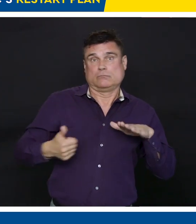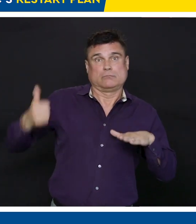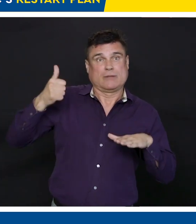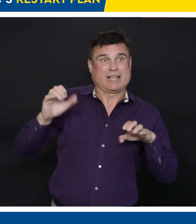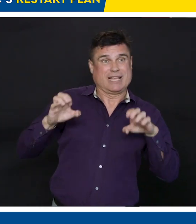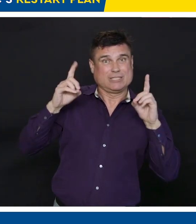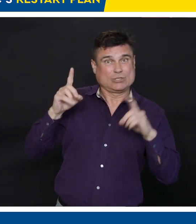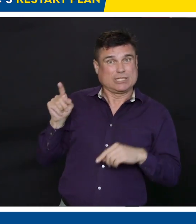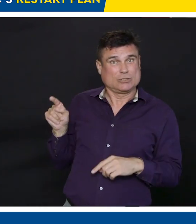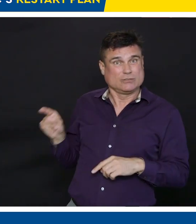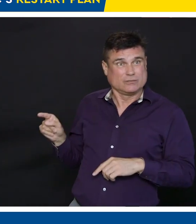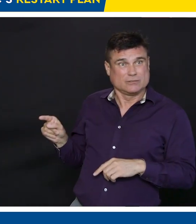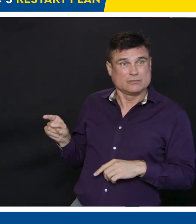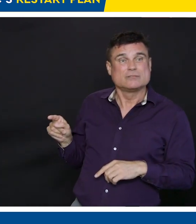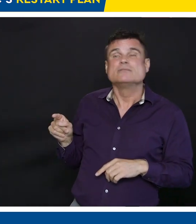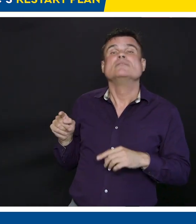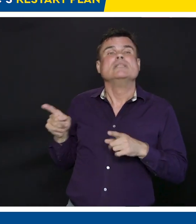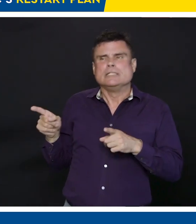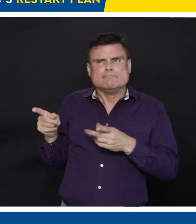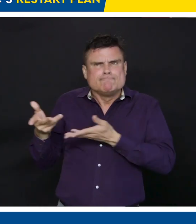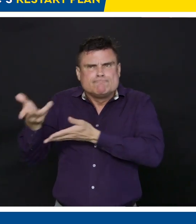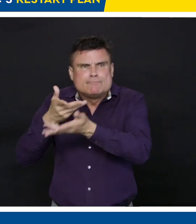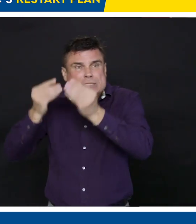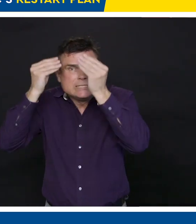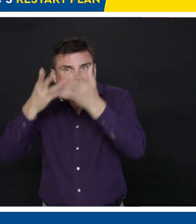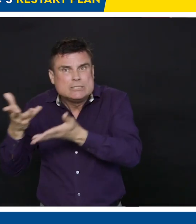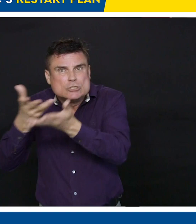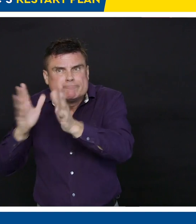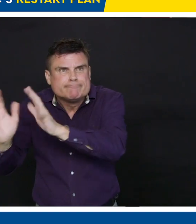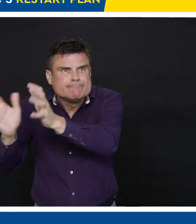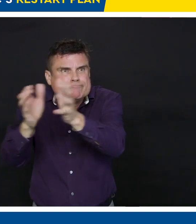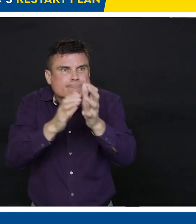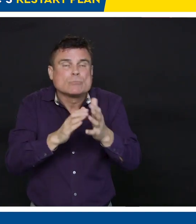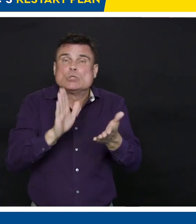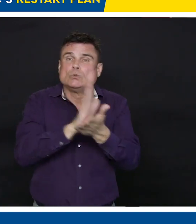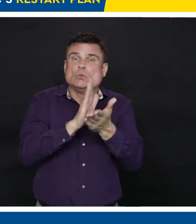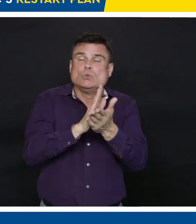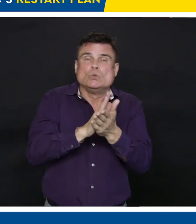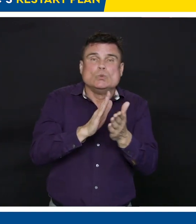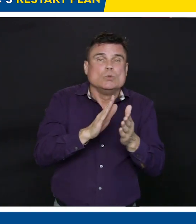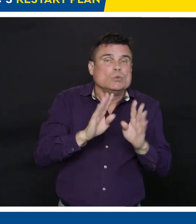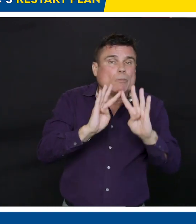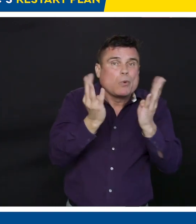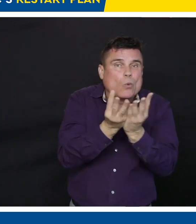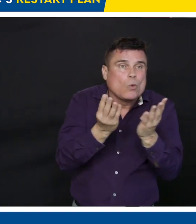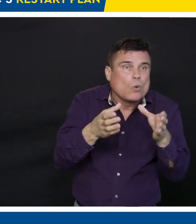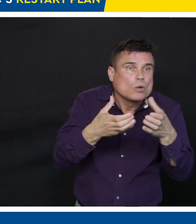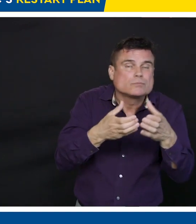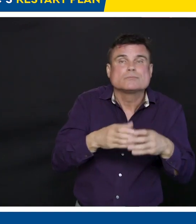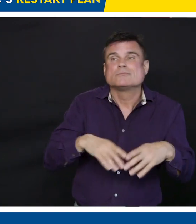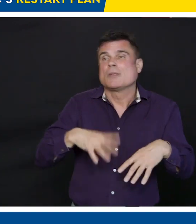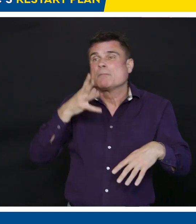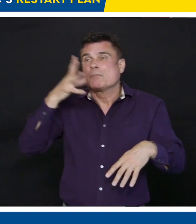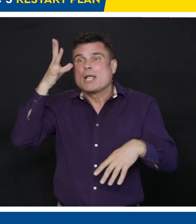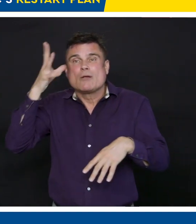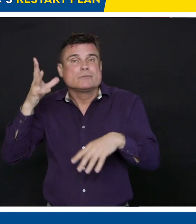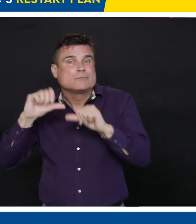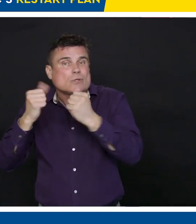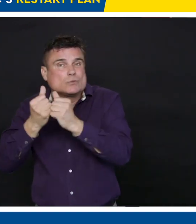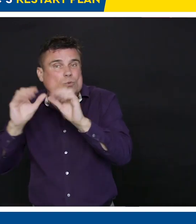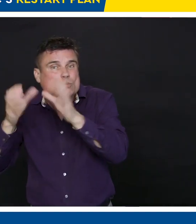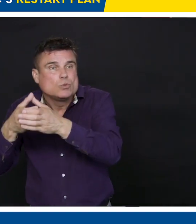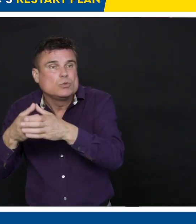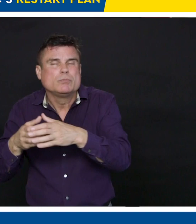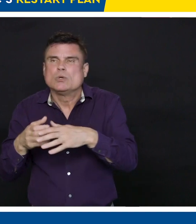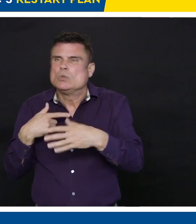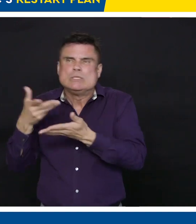other support workers in the system, with trustees, with parent groups. We want to make sure that we can safely get